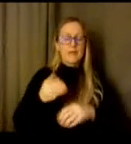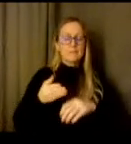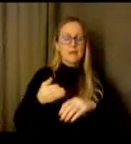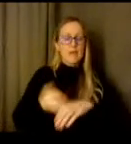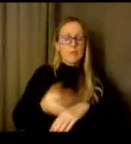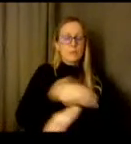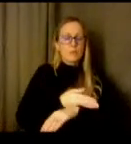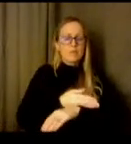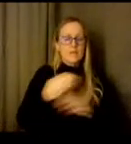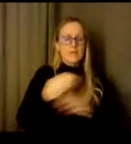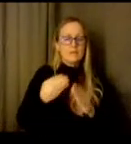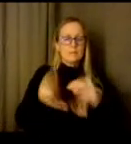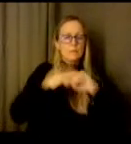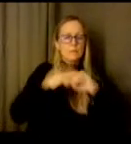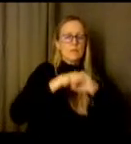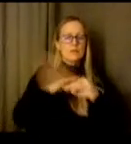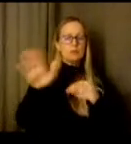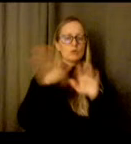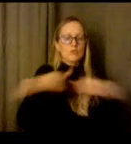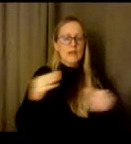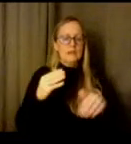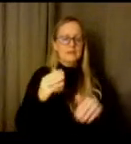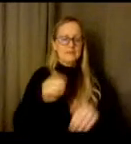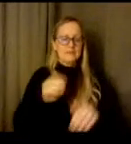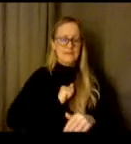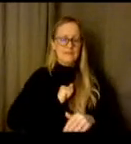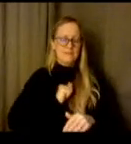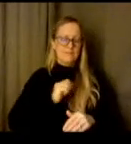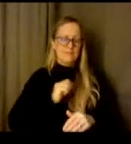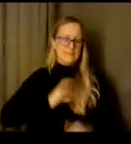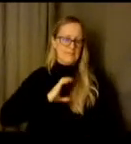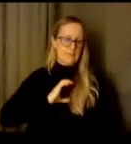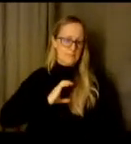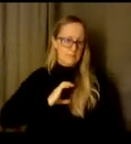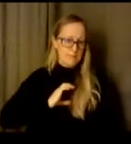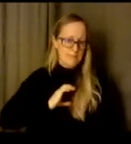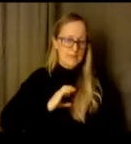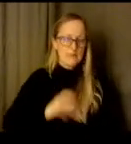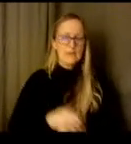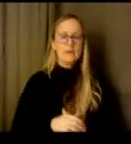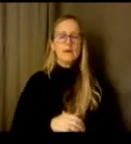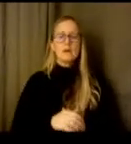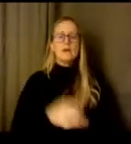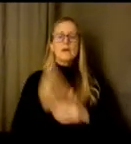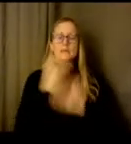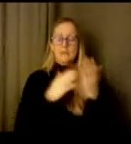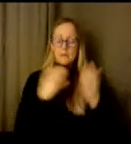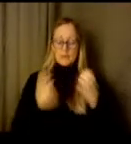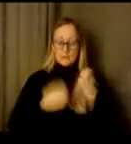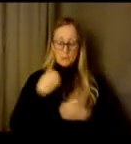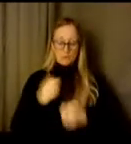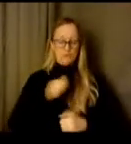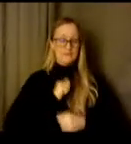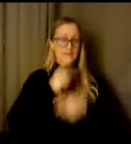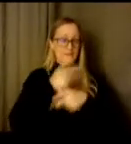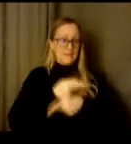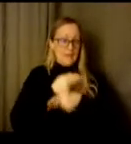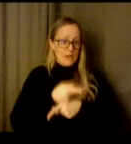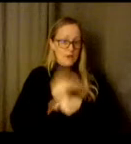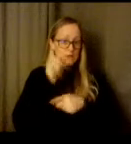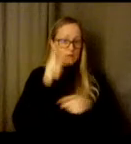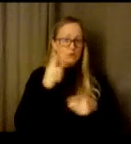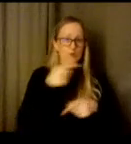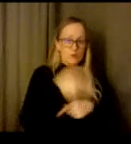I've partnered with PTSA to do a night on um on how to do some emotional self-care for yourself and your teen and your family.